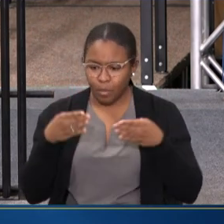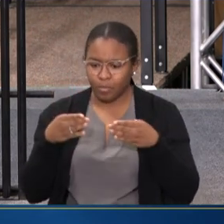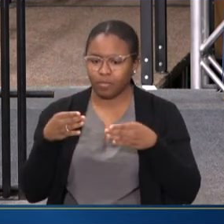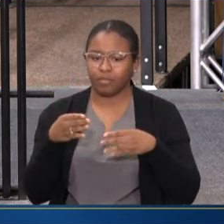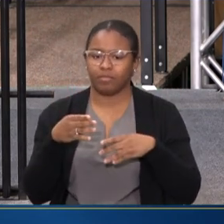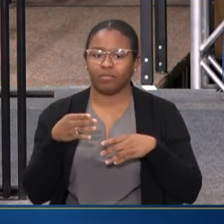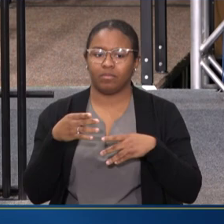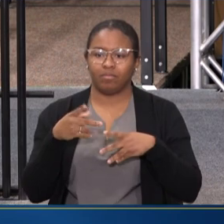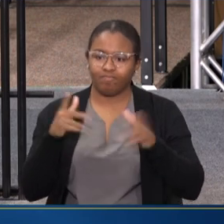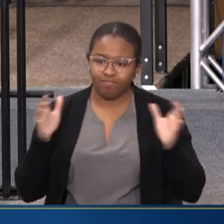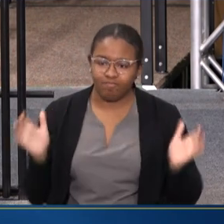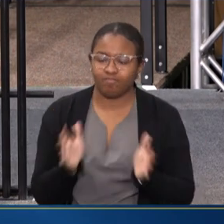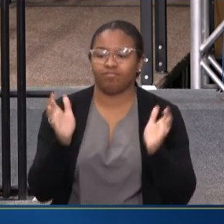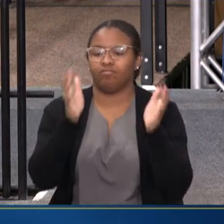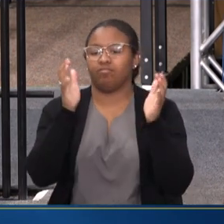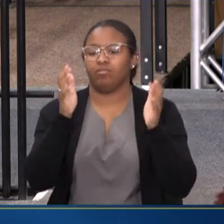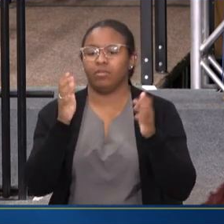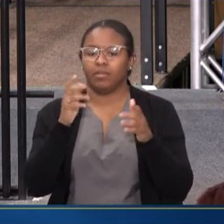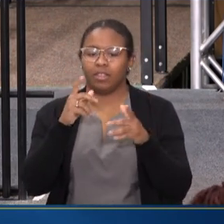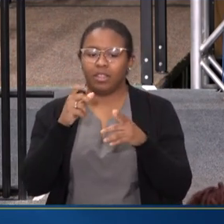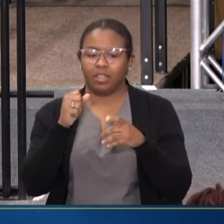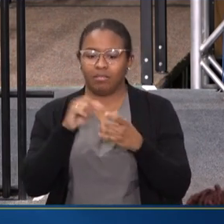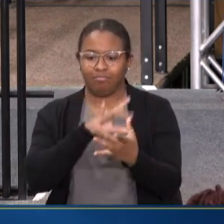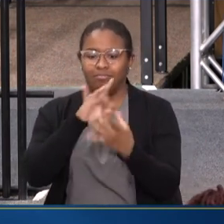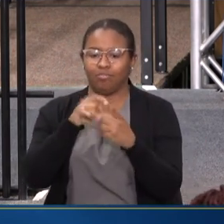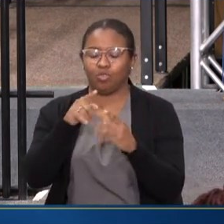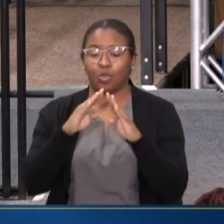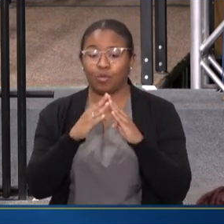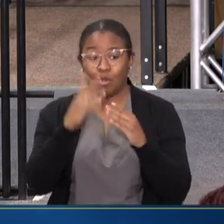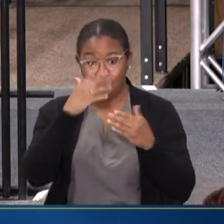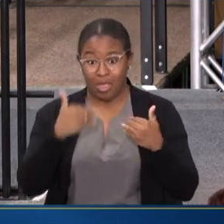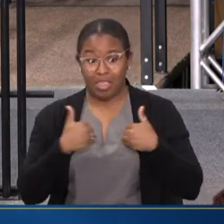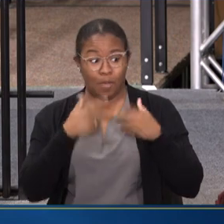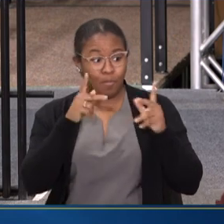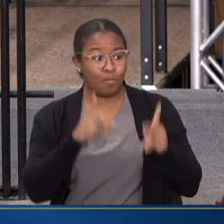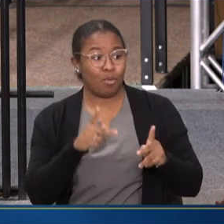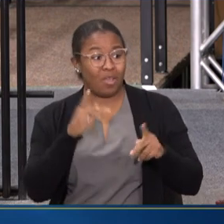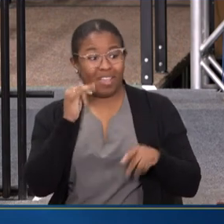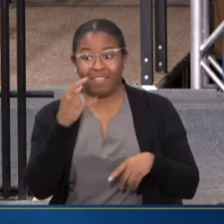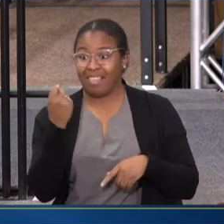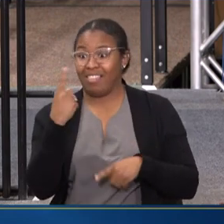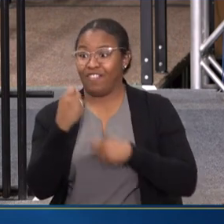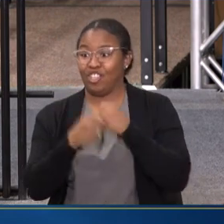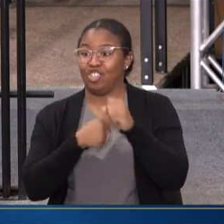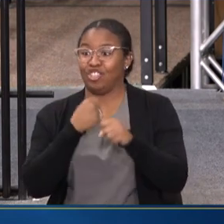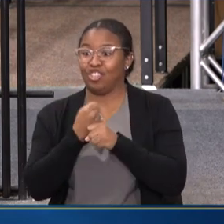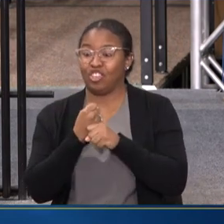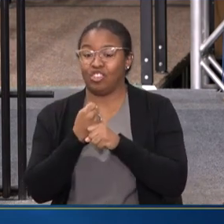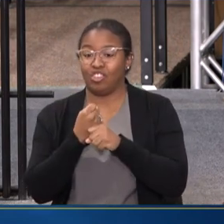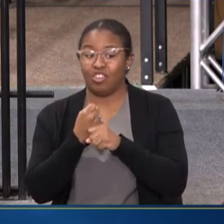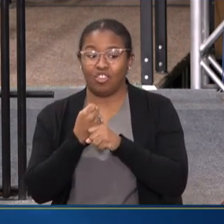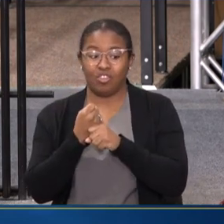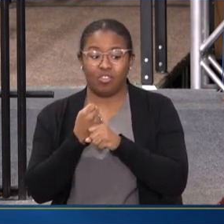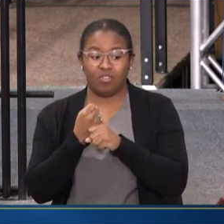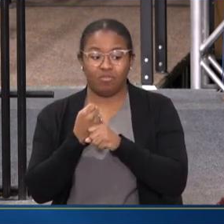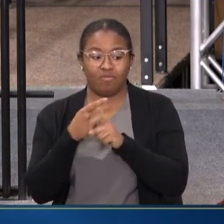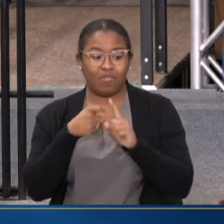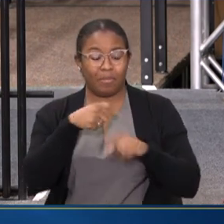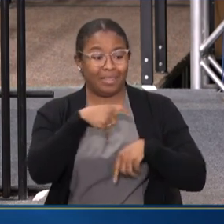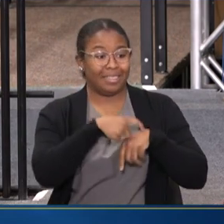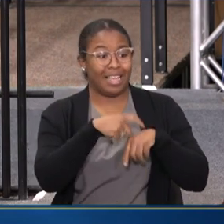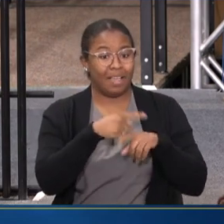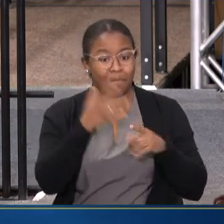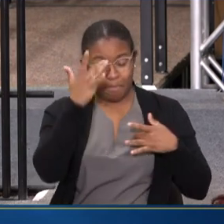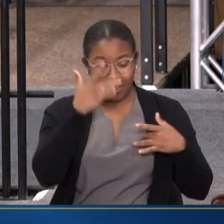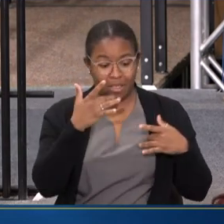PROACTIVELY GET TO THE COMMUNITIES. WE KNOW A YOUNG PERSON. IT'S 11 YEARS FROM THE TIME THERE'S A MENTAL